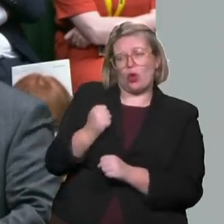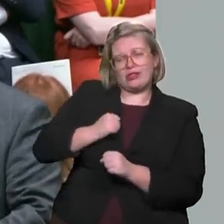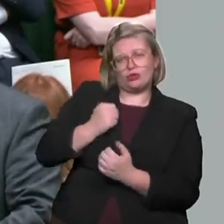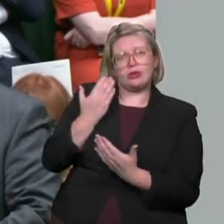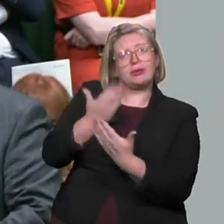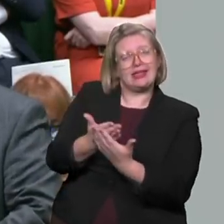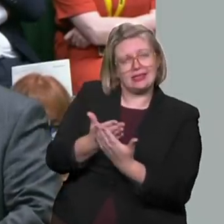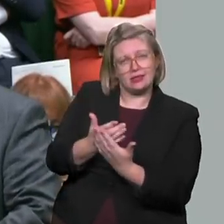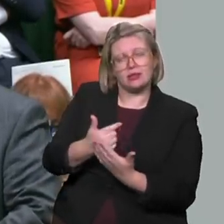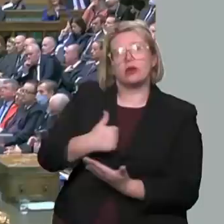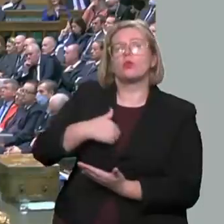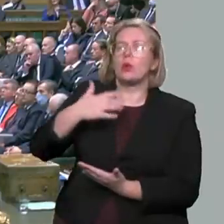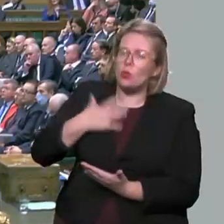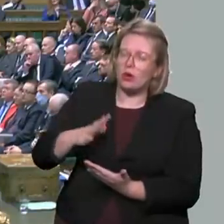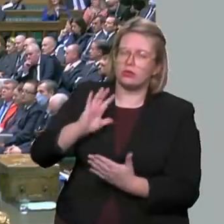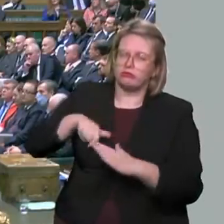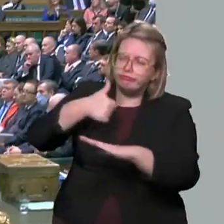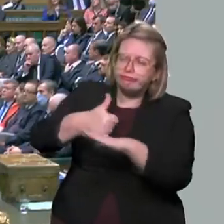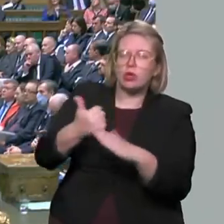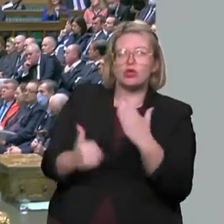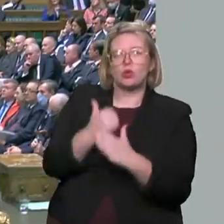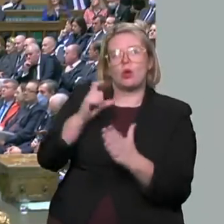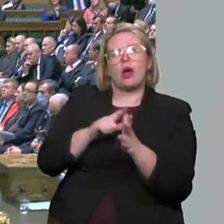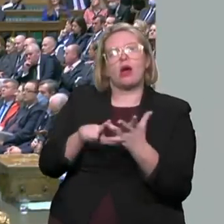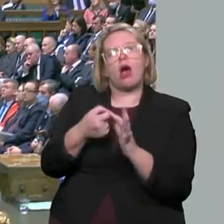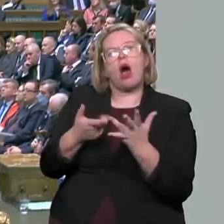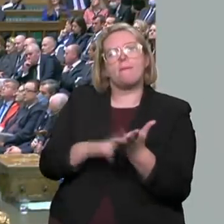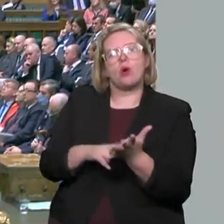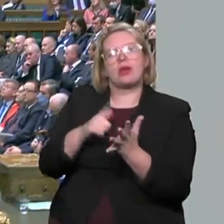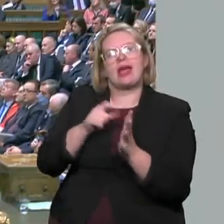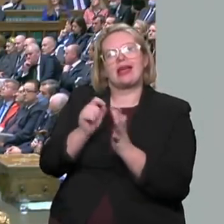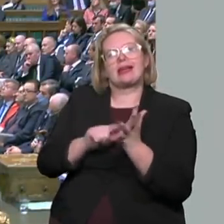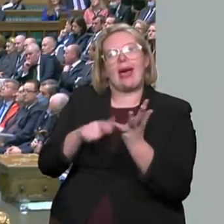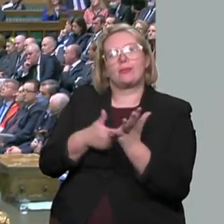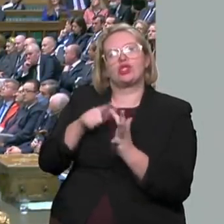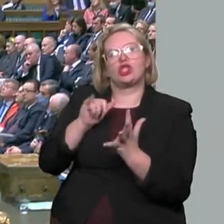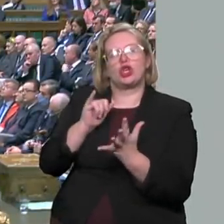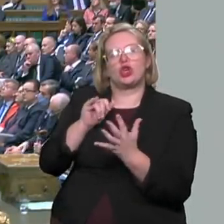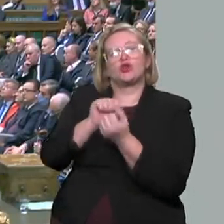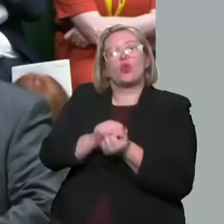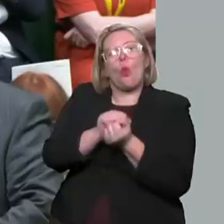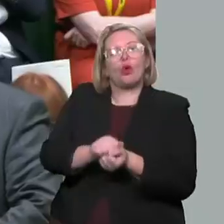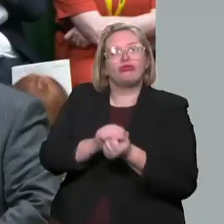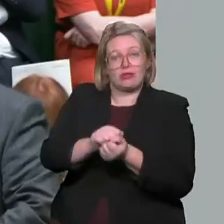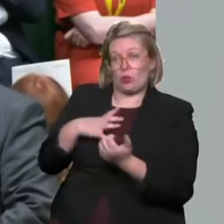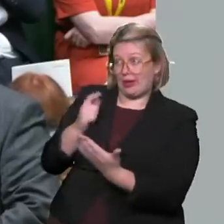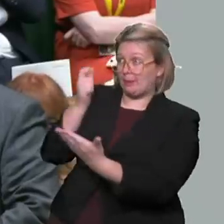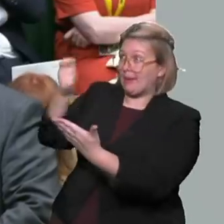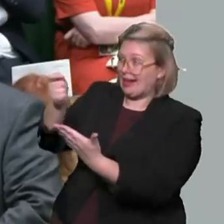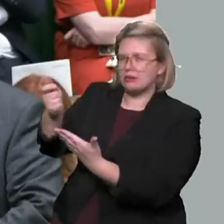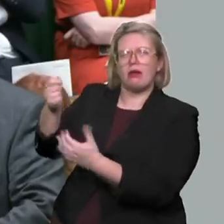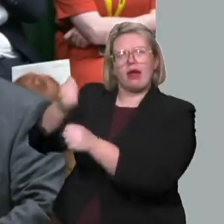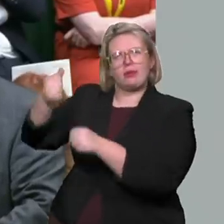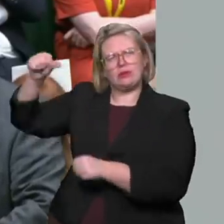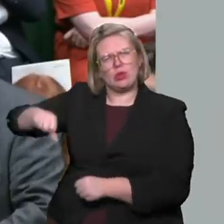for carbon capture storage. Today's Press and Journal have said there no valid reason and no acceptable excuse